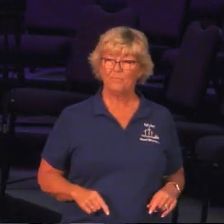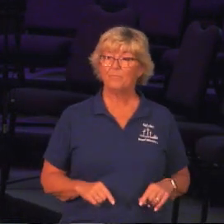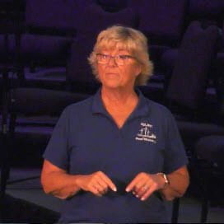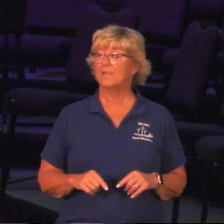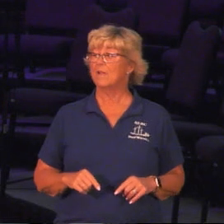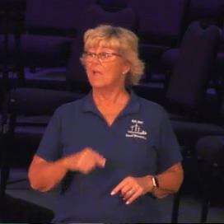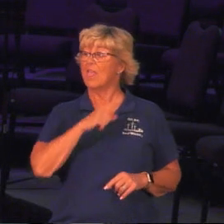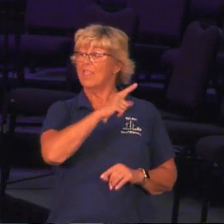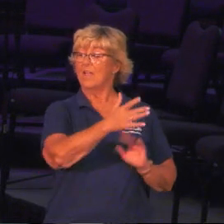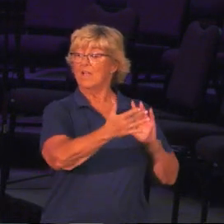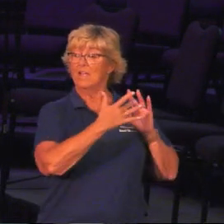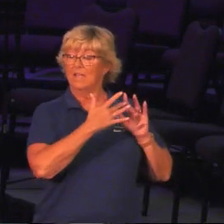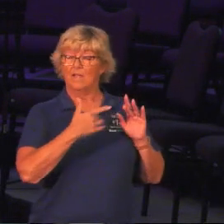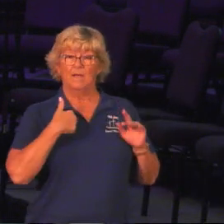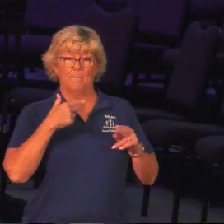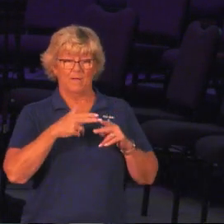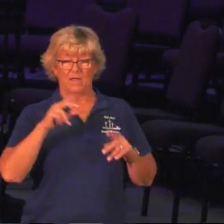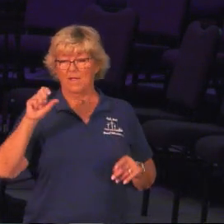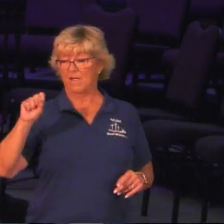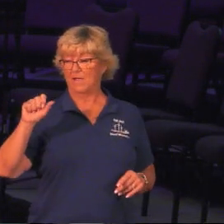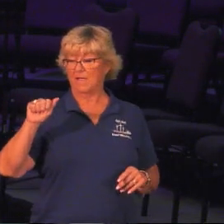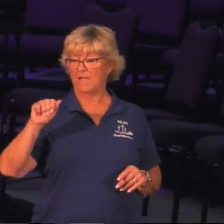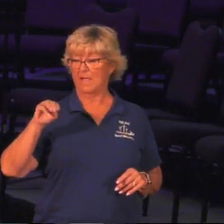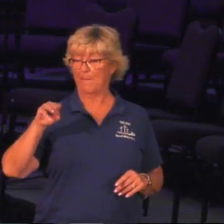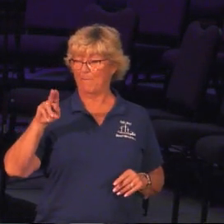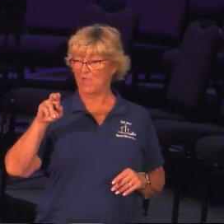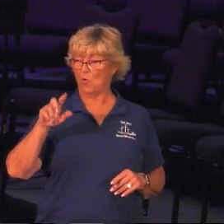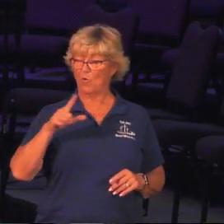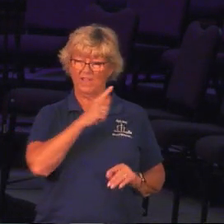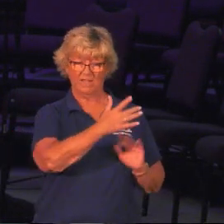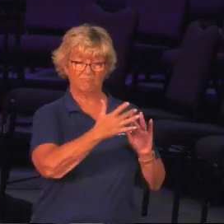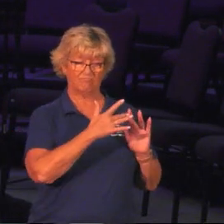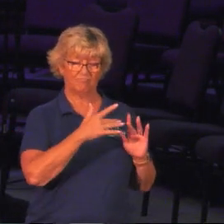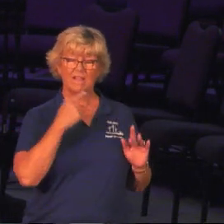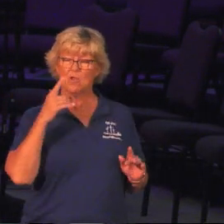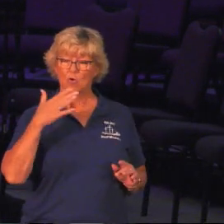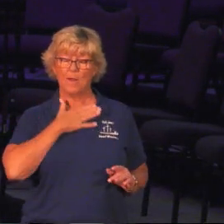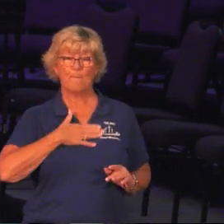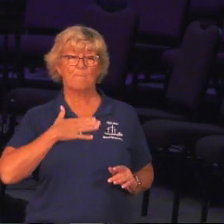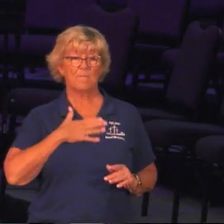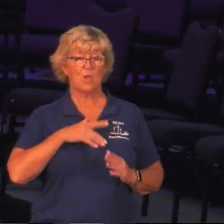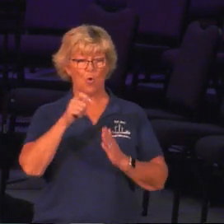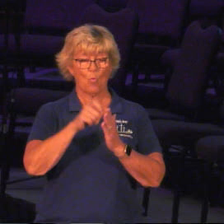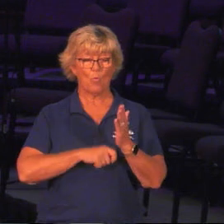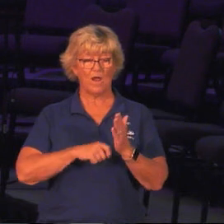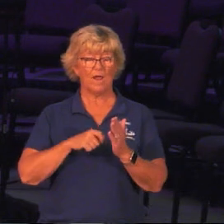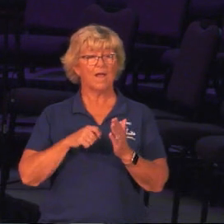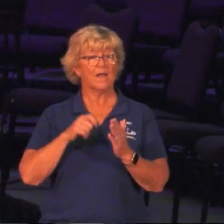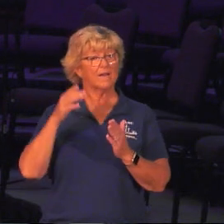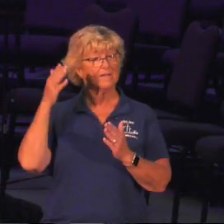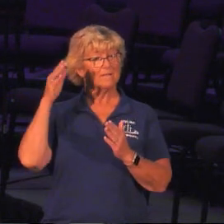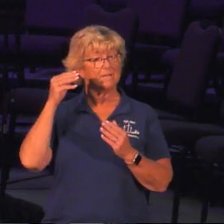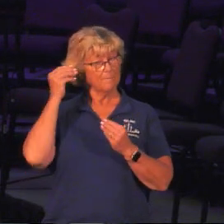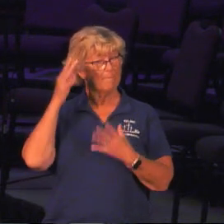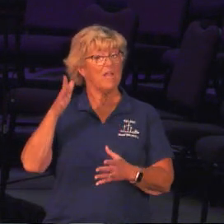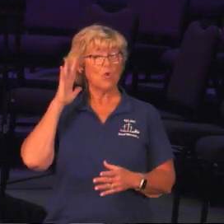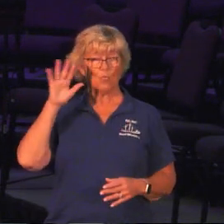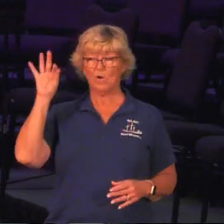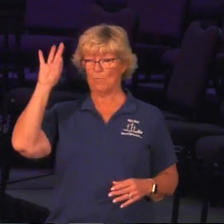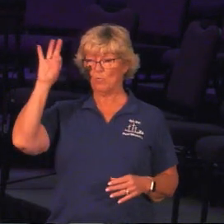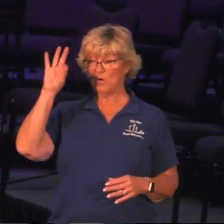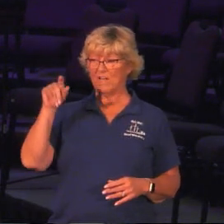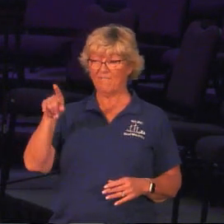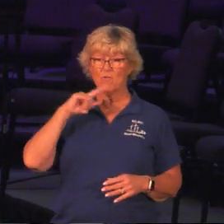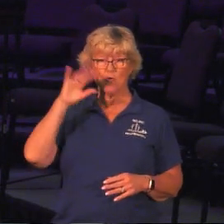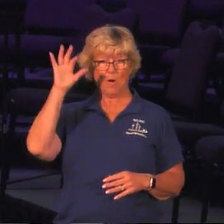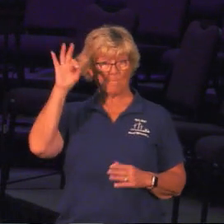contacted me, his name is Samuel J. Kumar. When he contacted me, he said, would you please write a message because you're going to be preaching. And so if you're